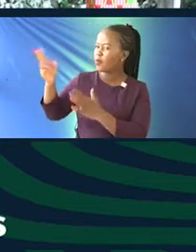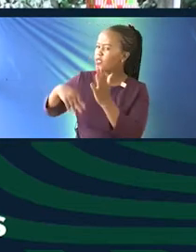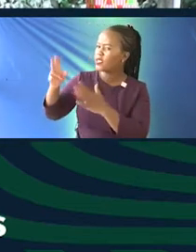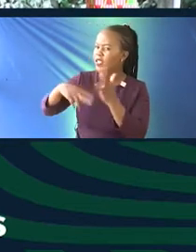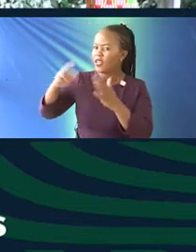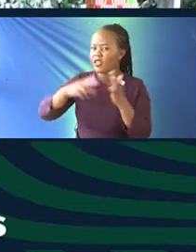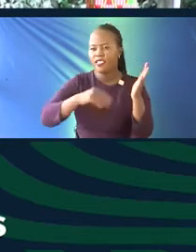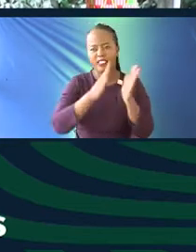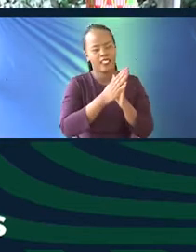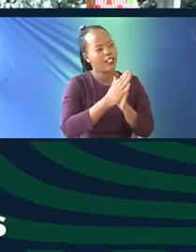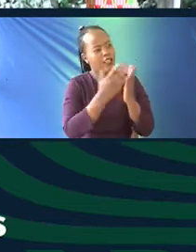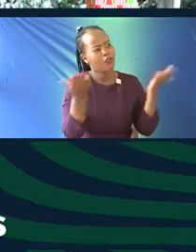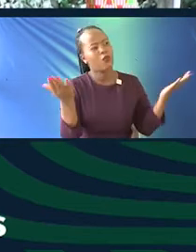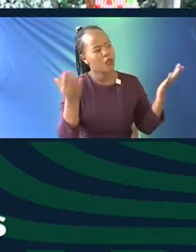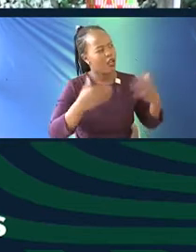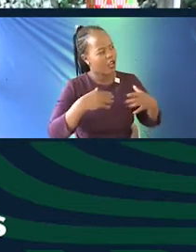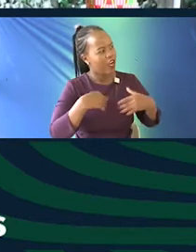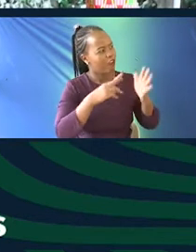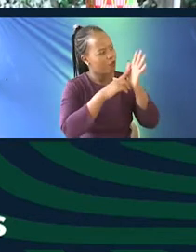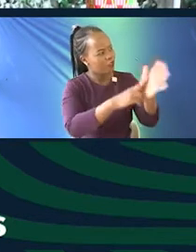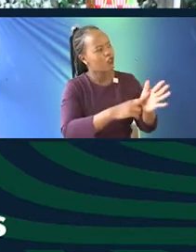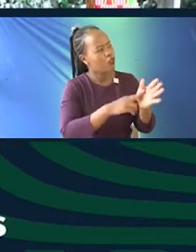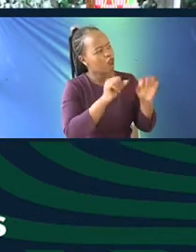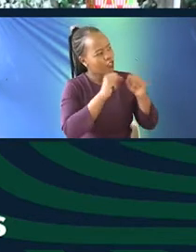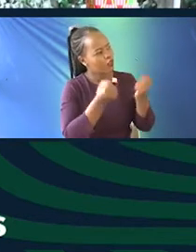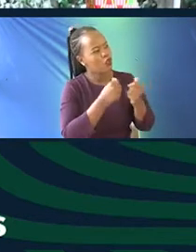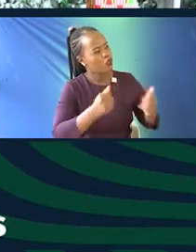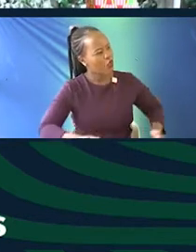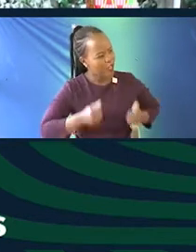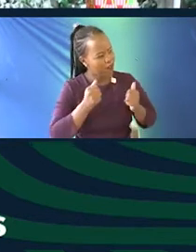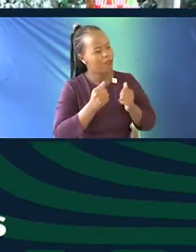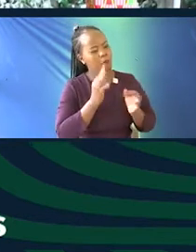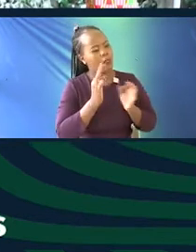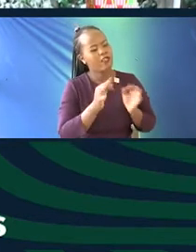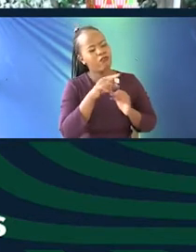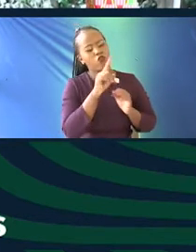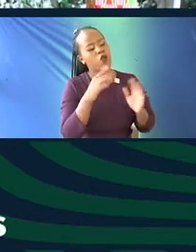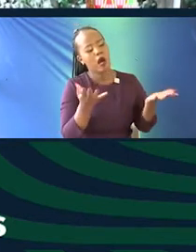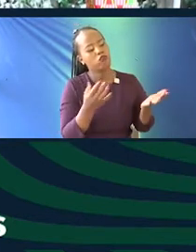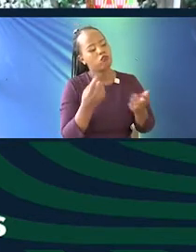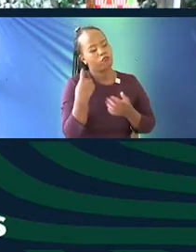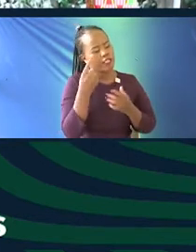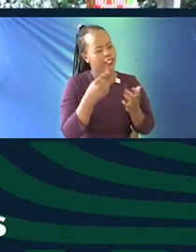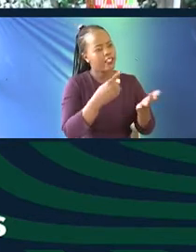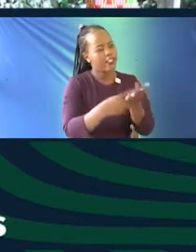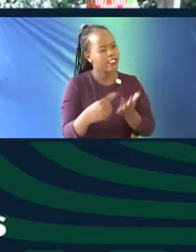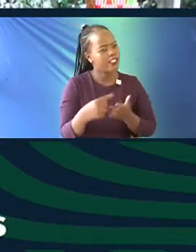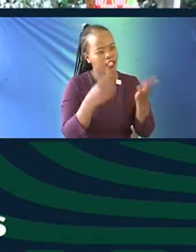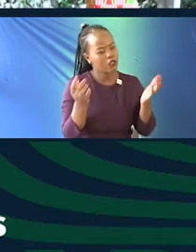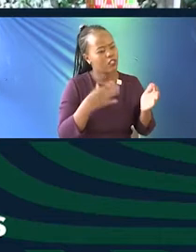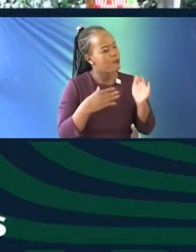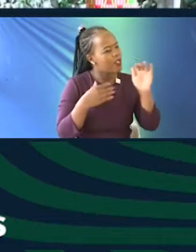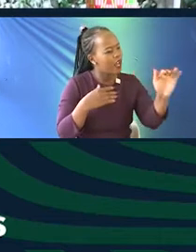book. The book is kind of a presentation of social life. So, if you really, I mean, I was in a discussion yesterday, and I was asking